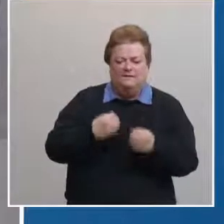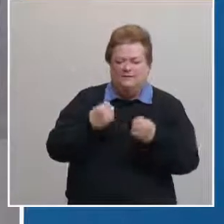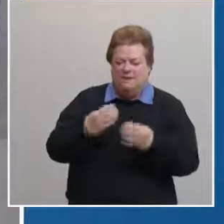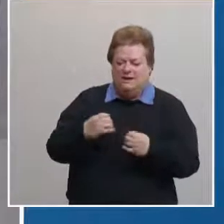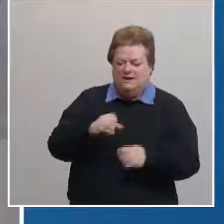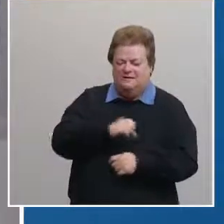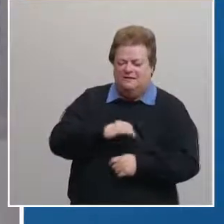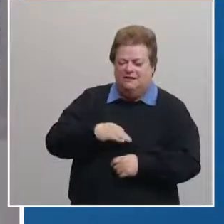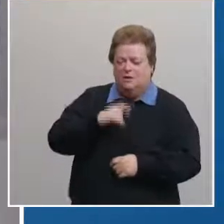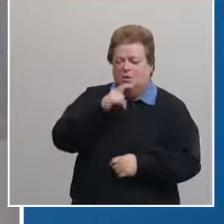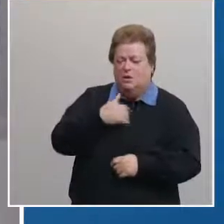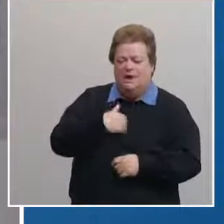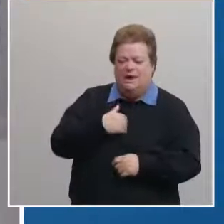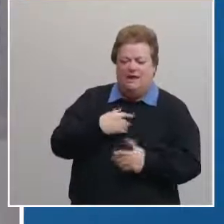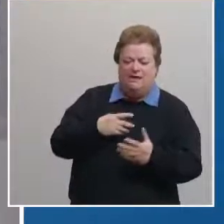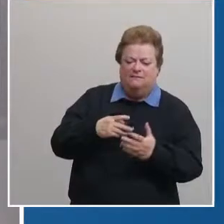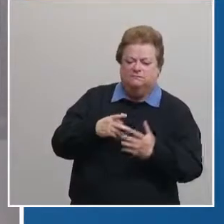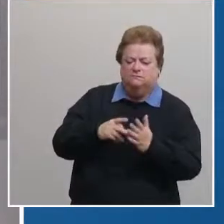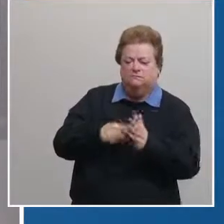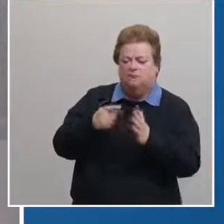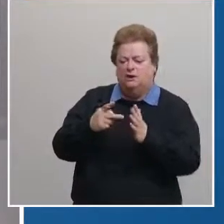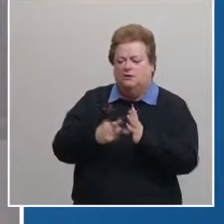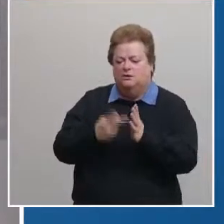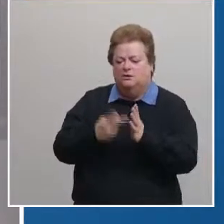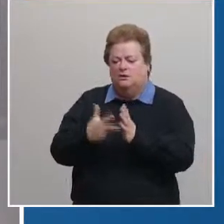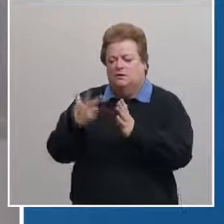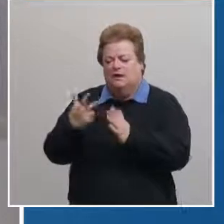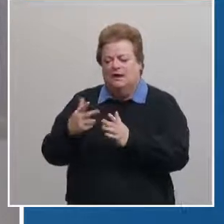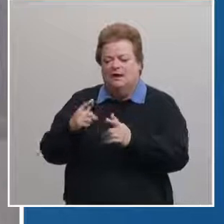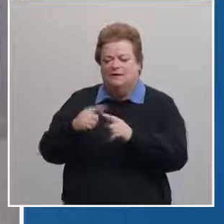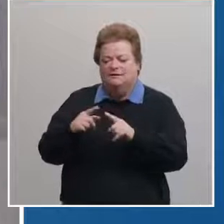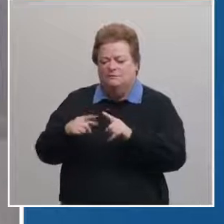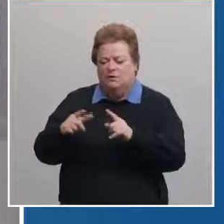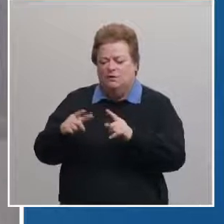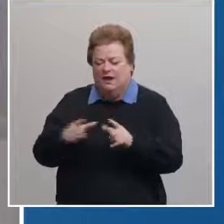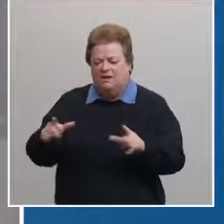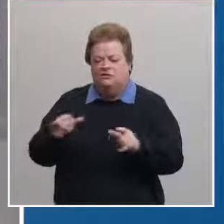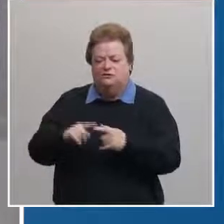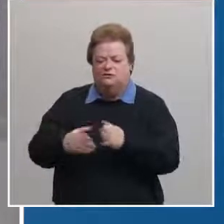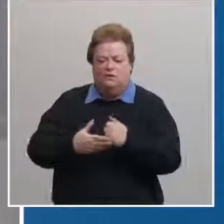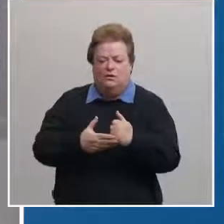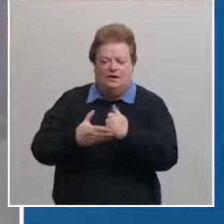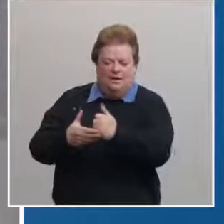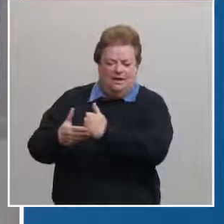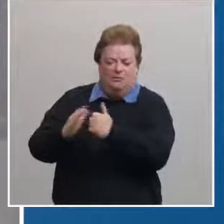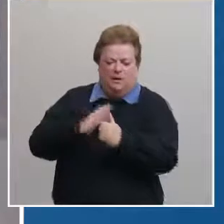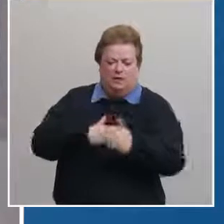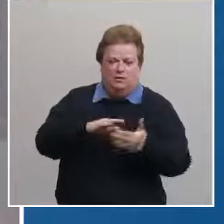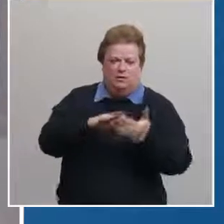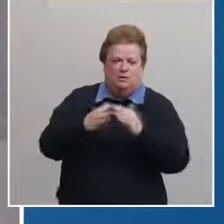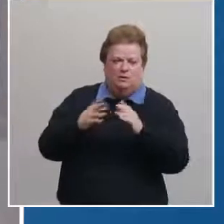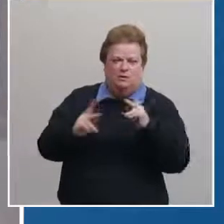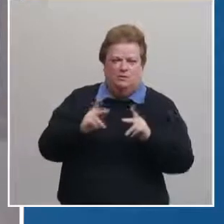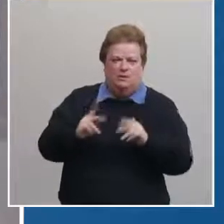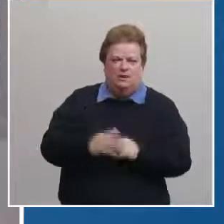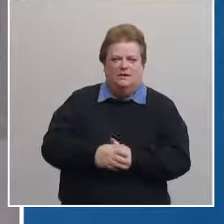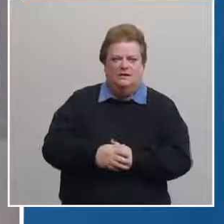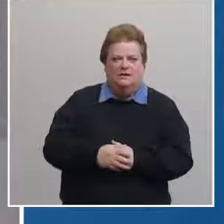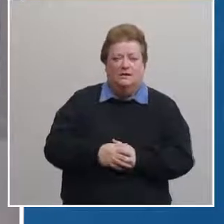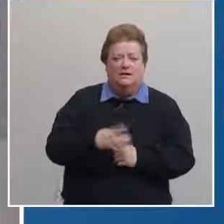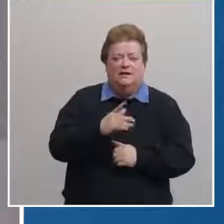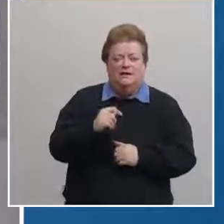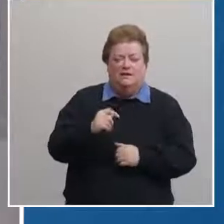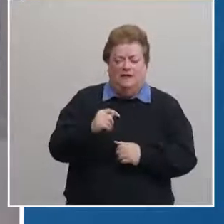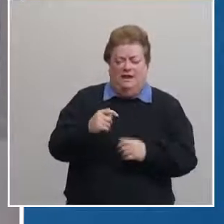department who are bilingual and representative of the community that can assist our community members the simple electronic